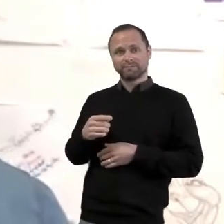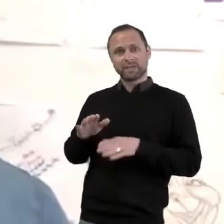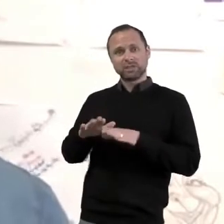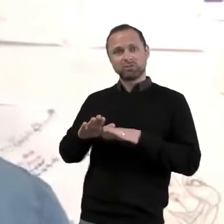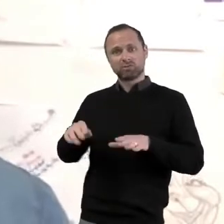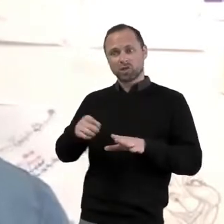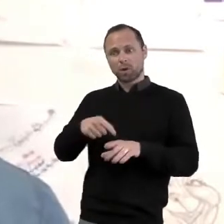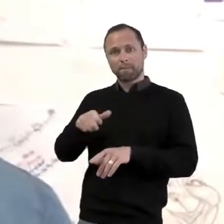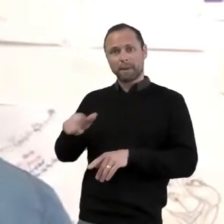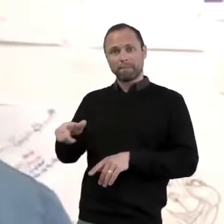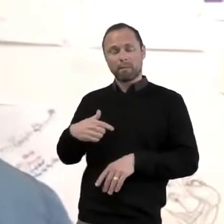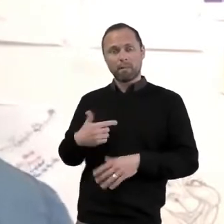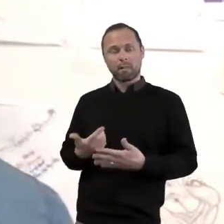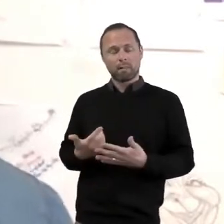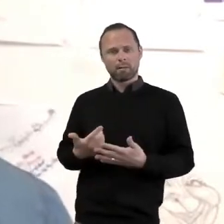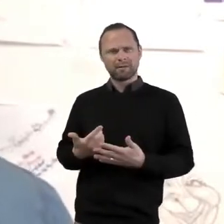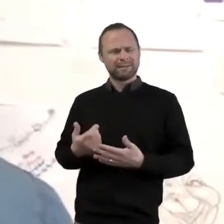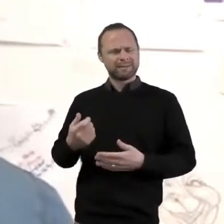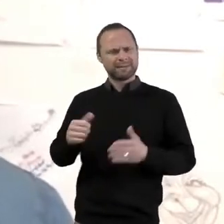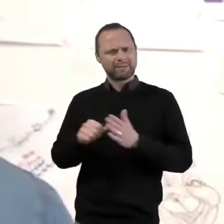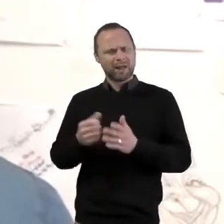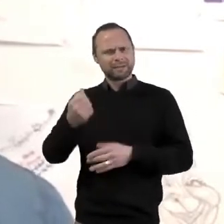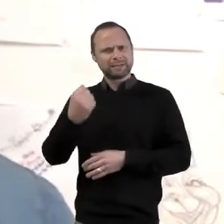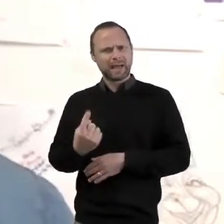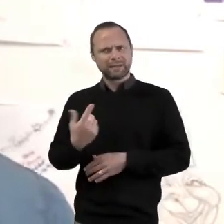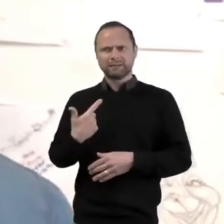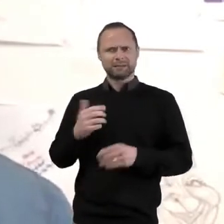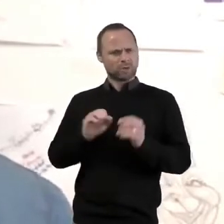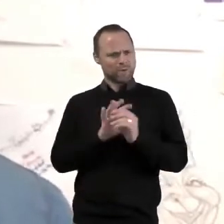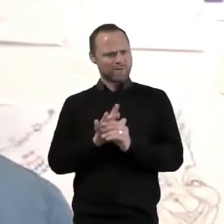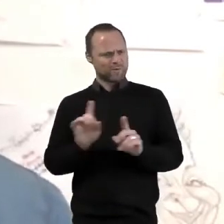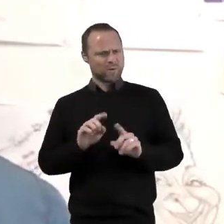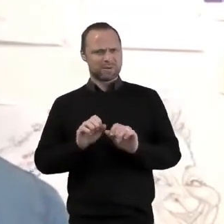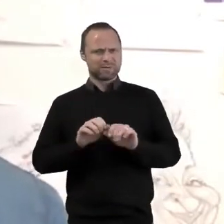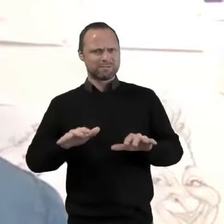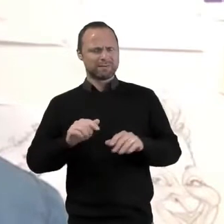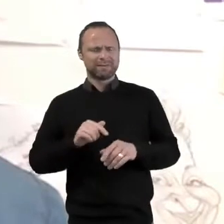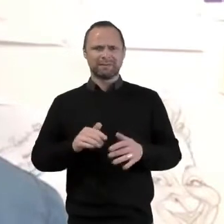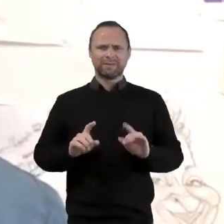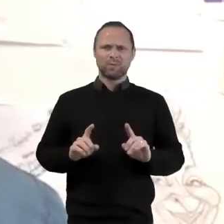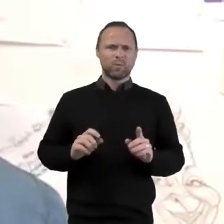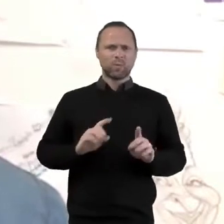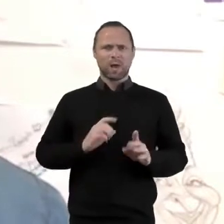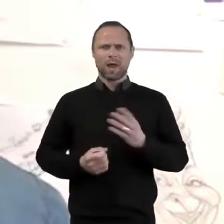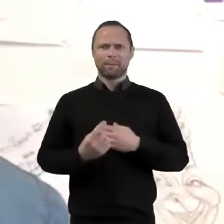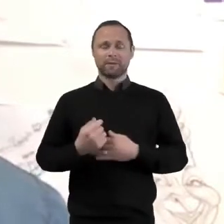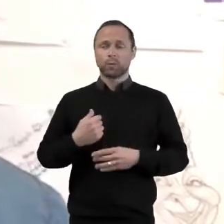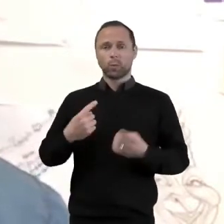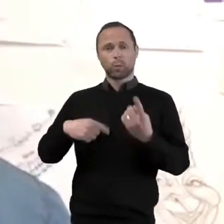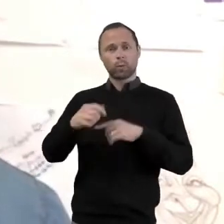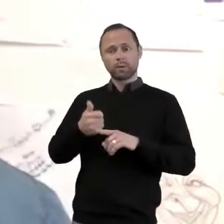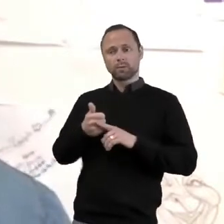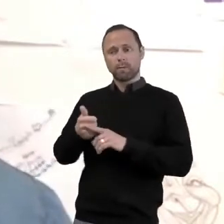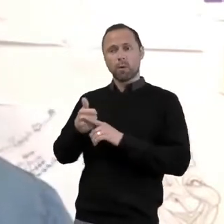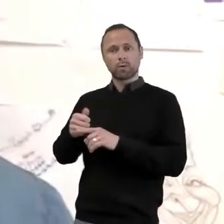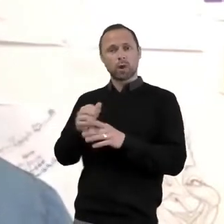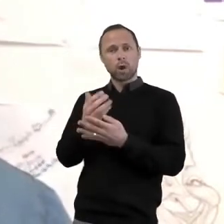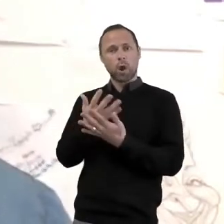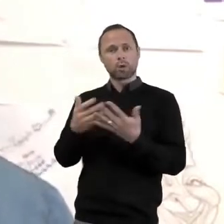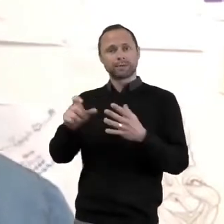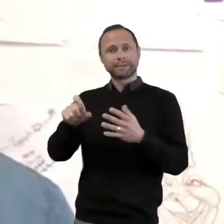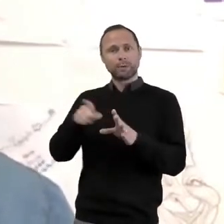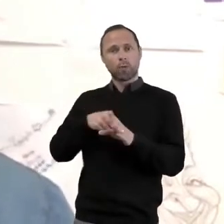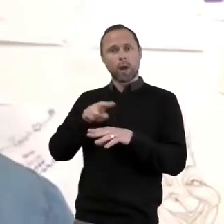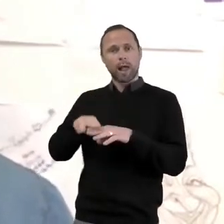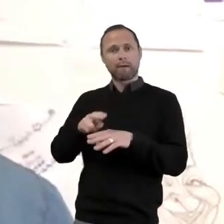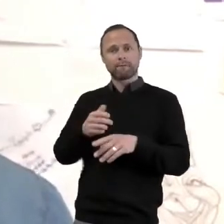people. Within my ministry, my organization, we help a lot of Baptist churches develop their CYF ministries like I said. And